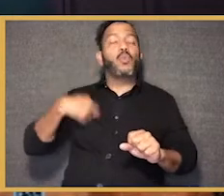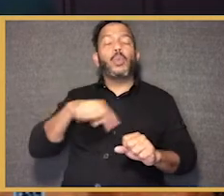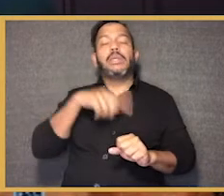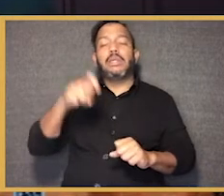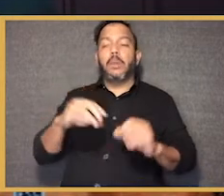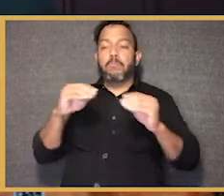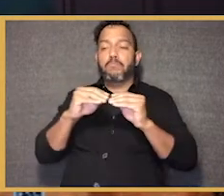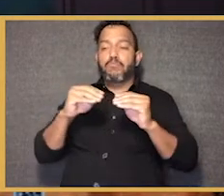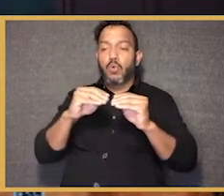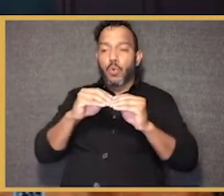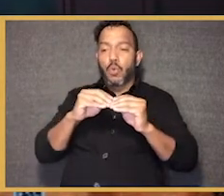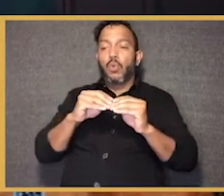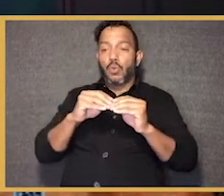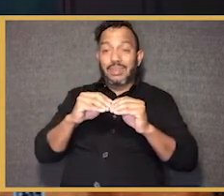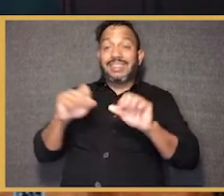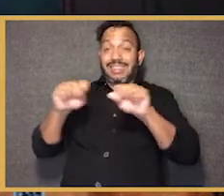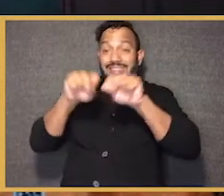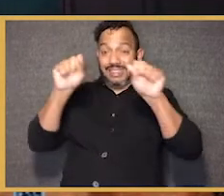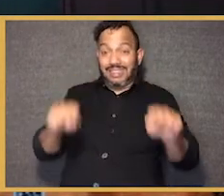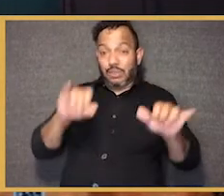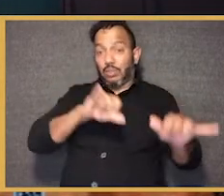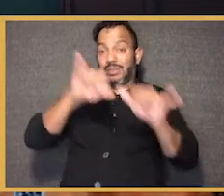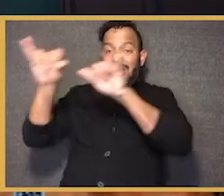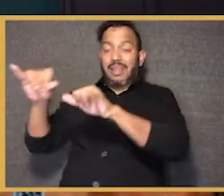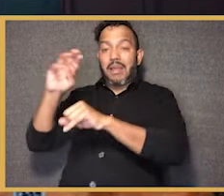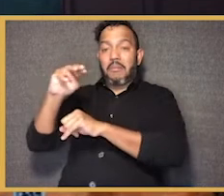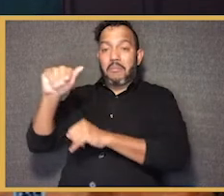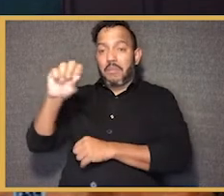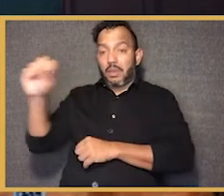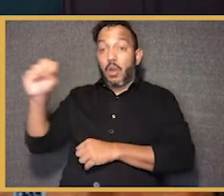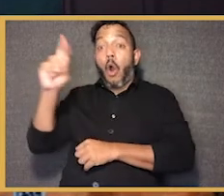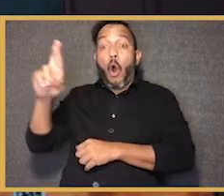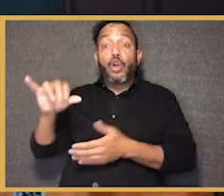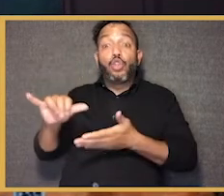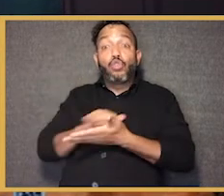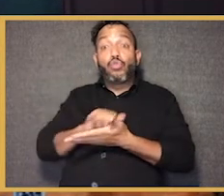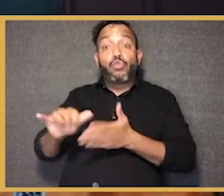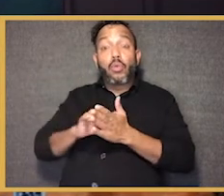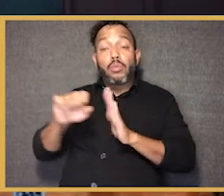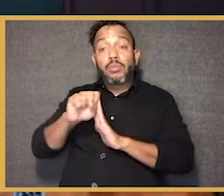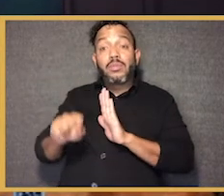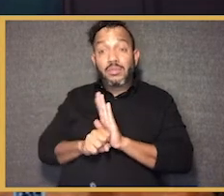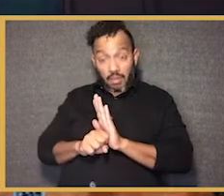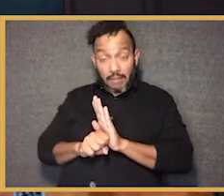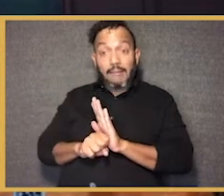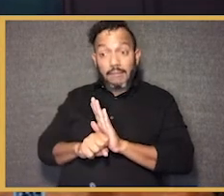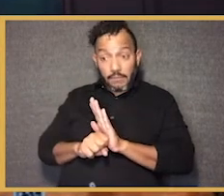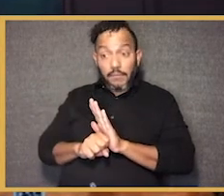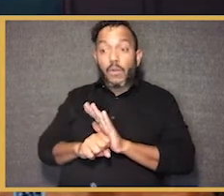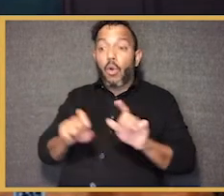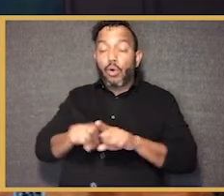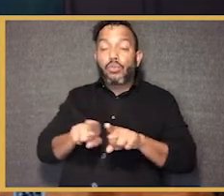mind, we need a lot more systems that look like Massachusetts or New York state has